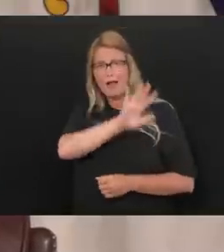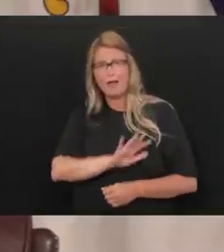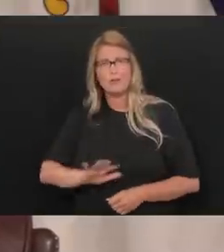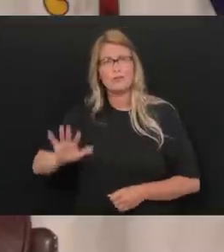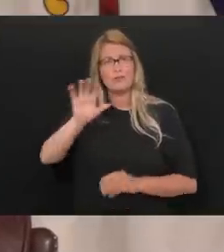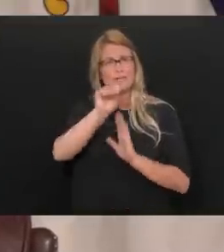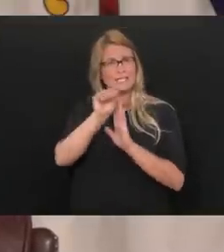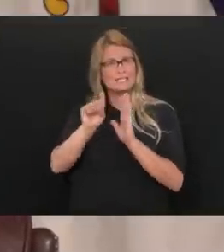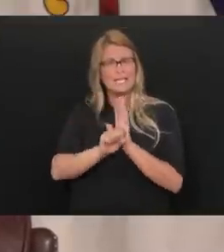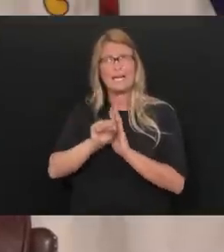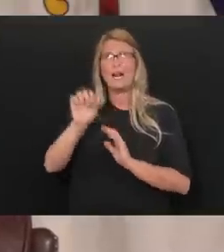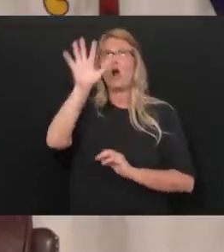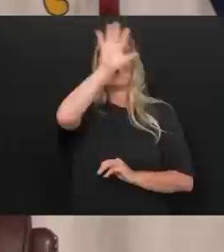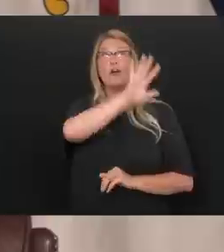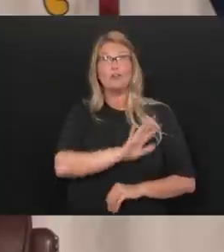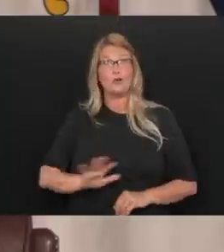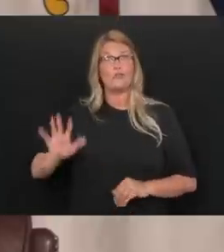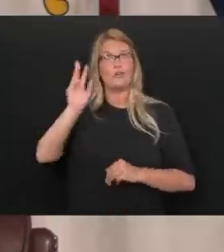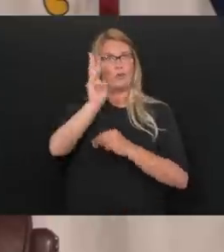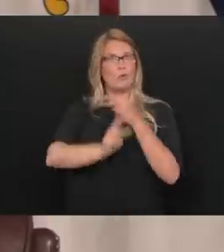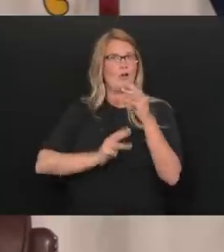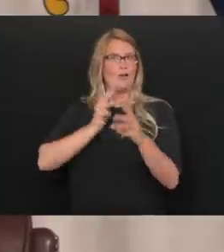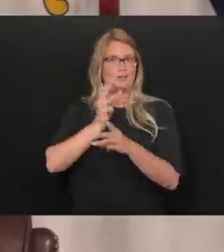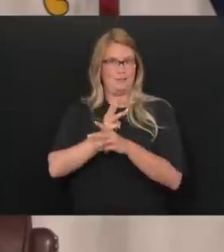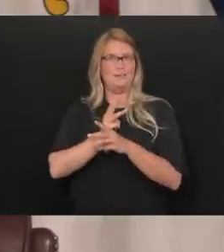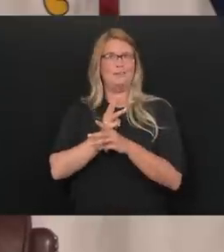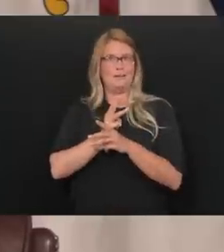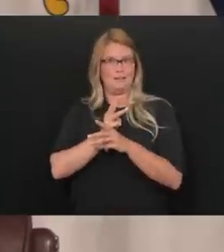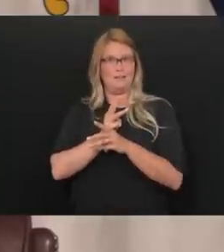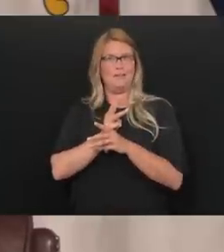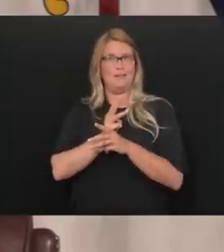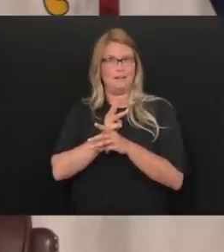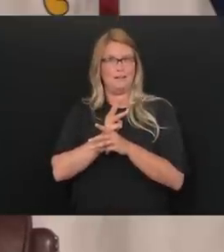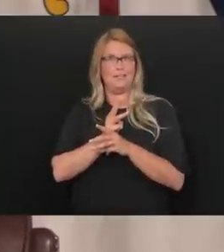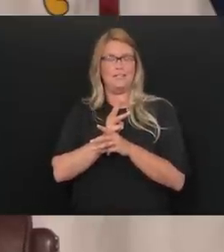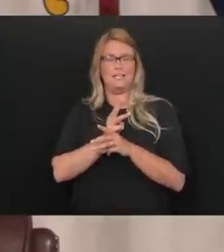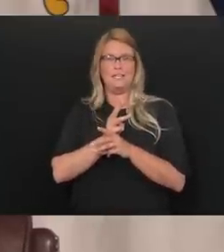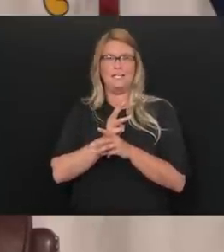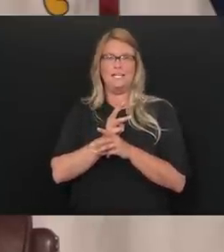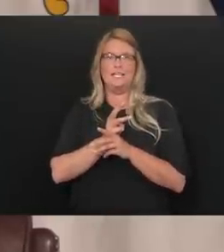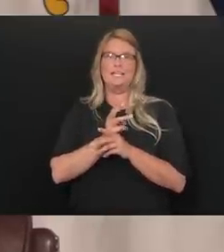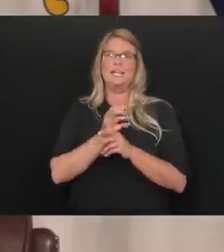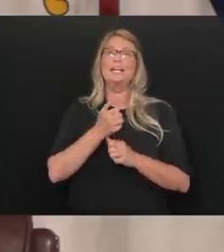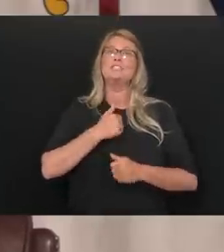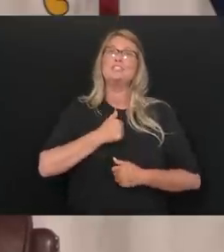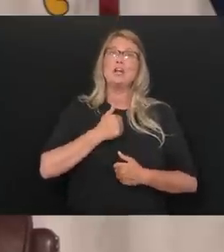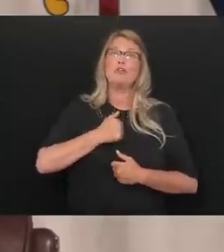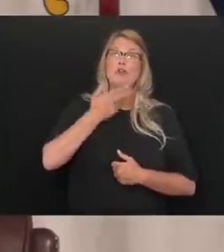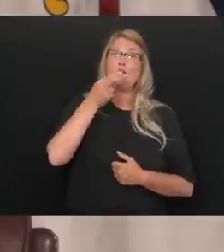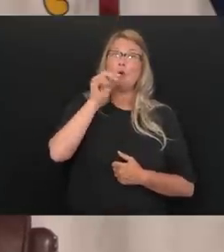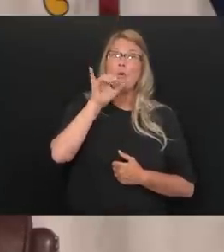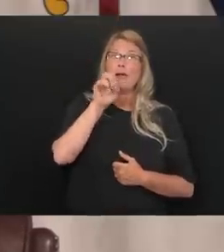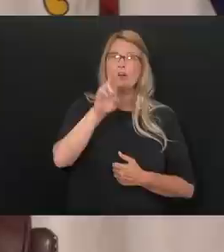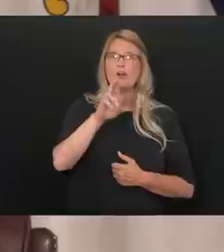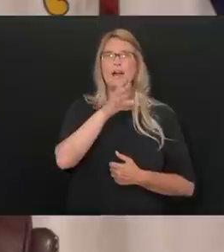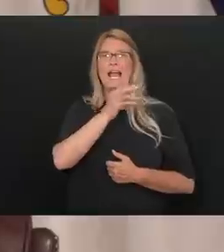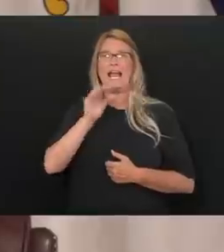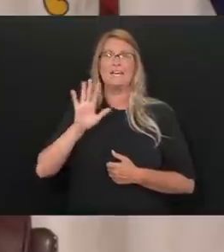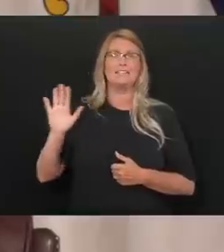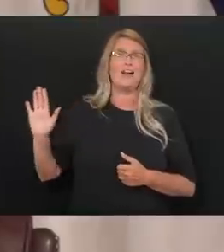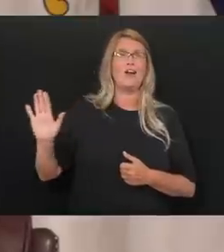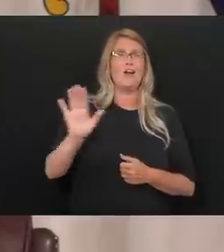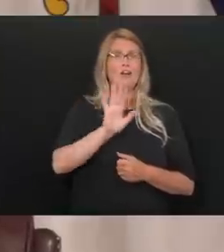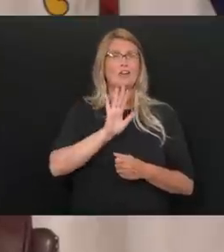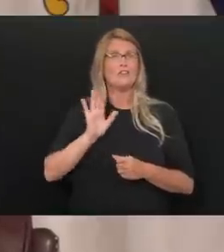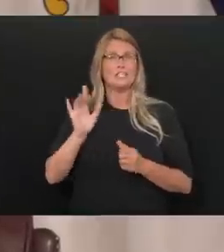world. And so, uh, you know, general and all of those local health and all